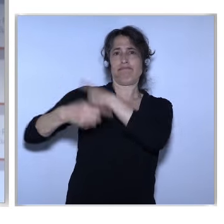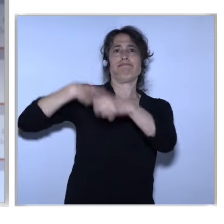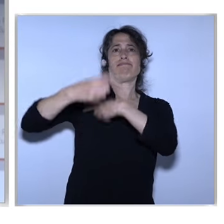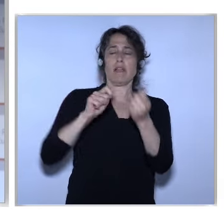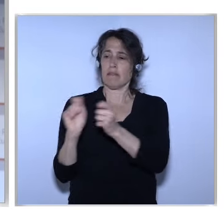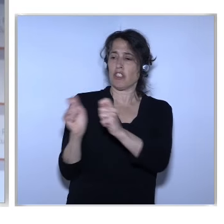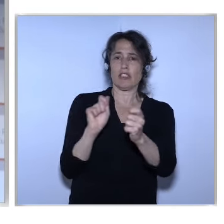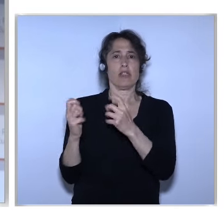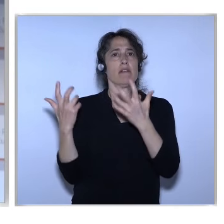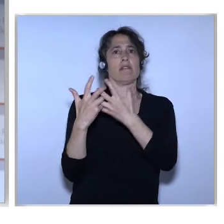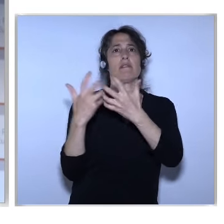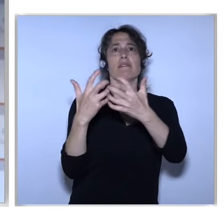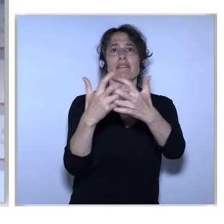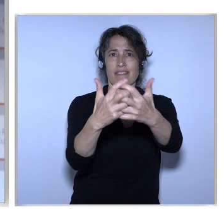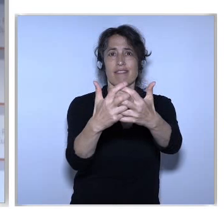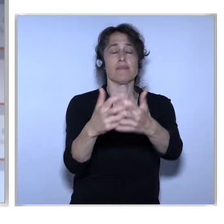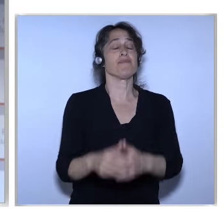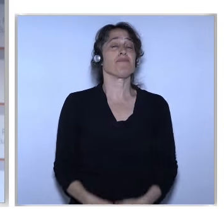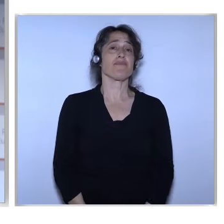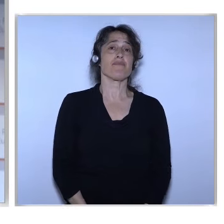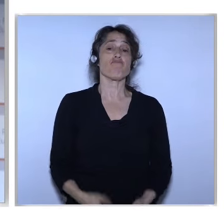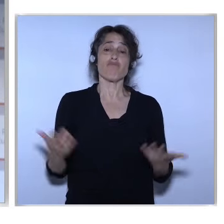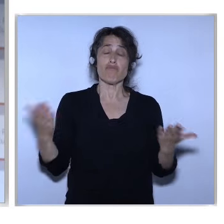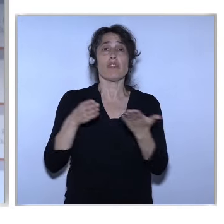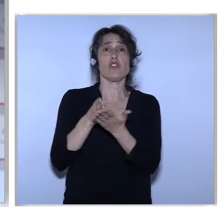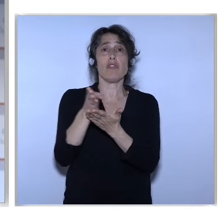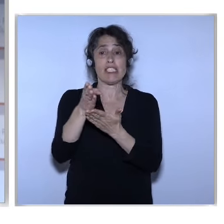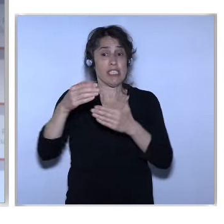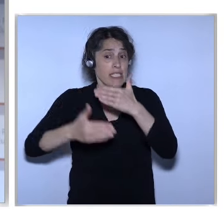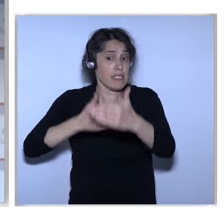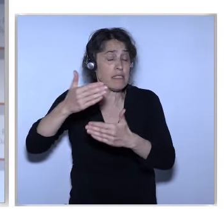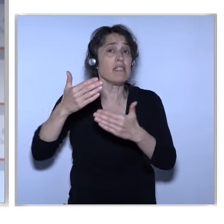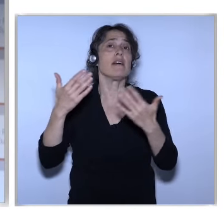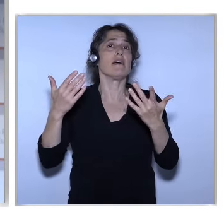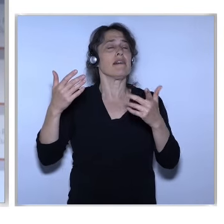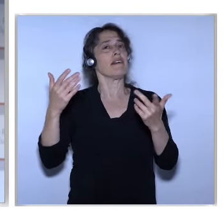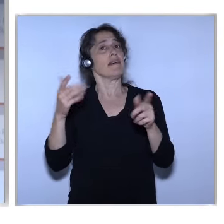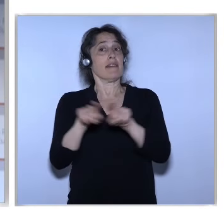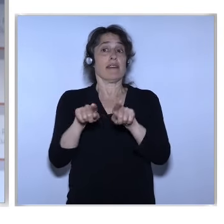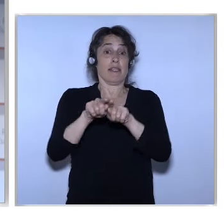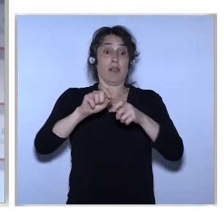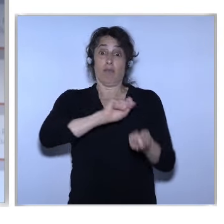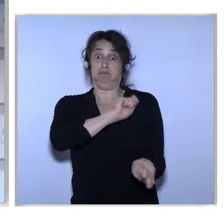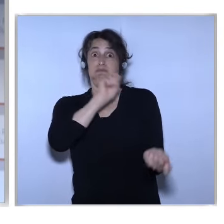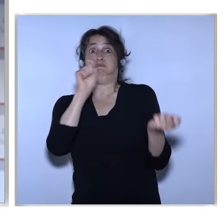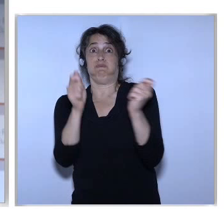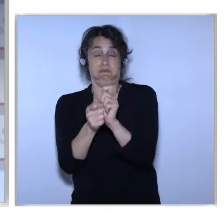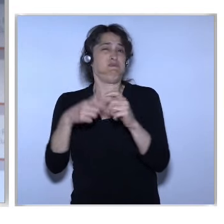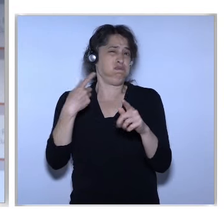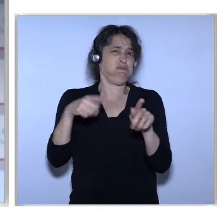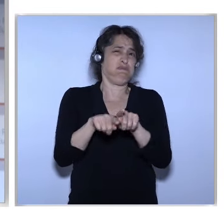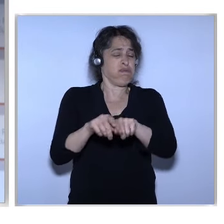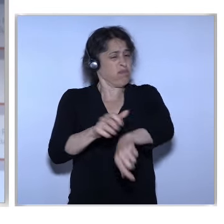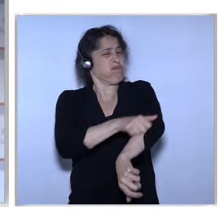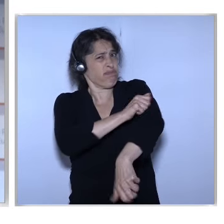strategy will not be easy Referring to Vice President Ansip It will be an uphill struggle